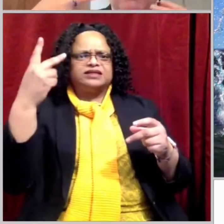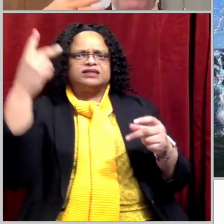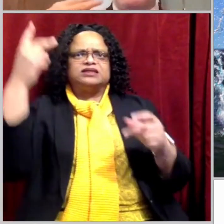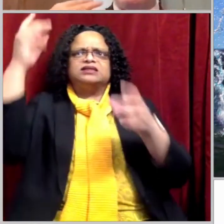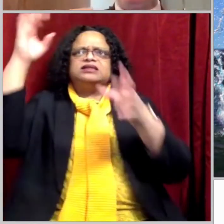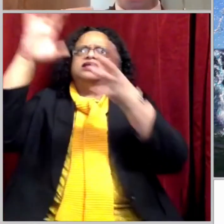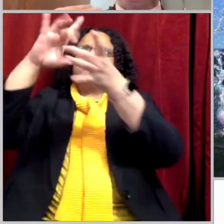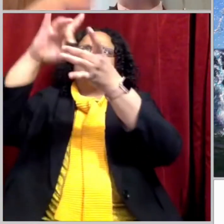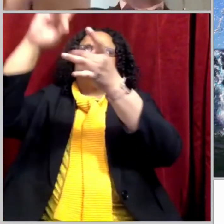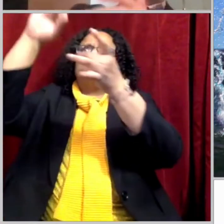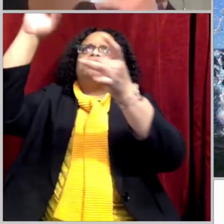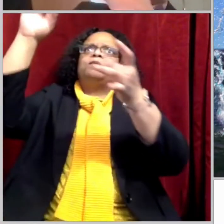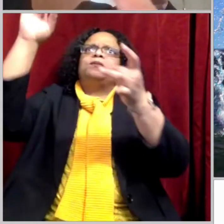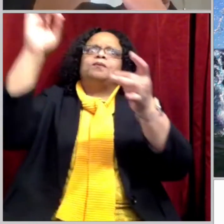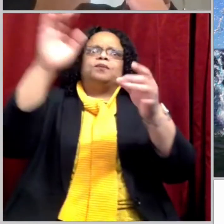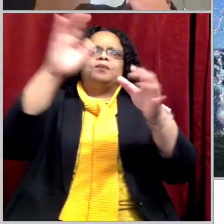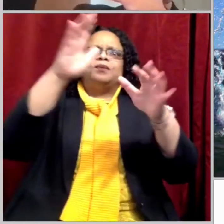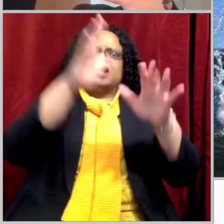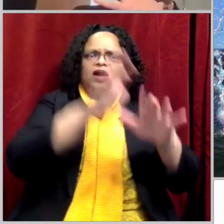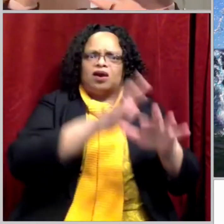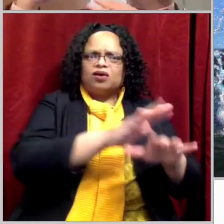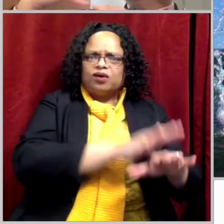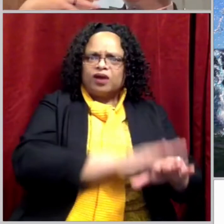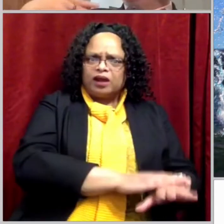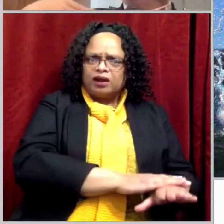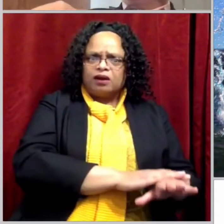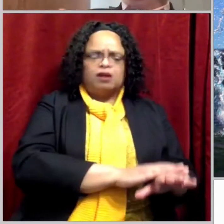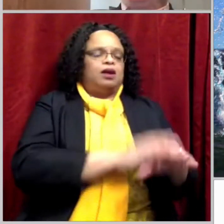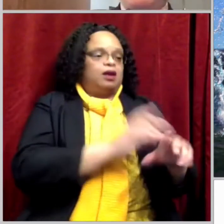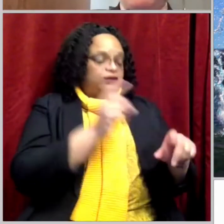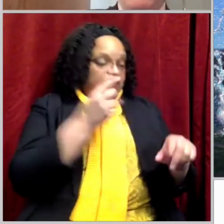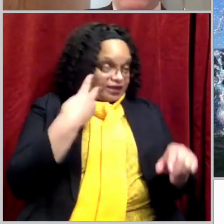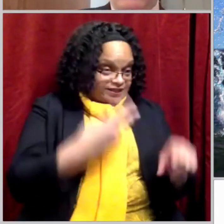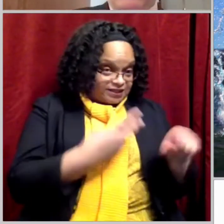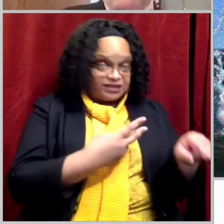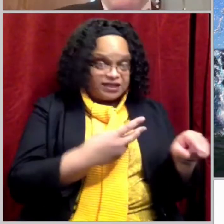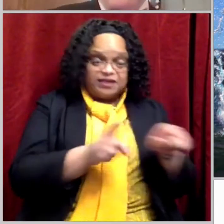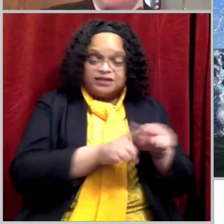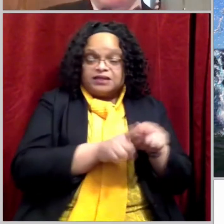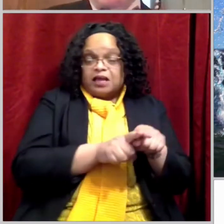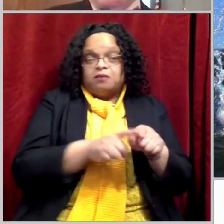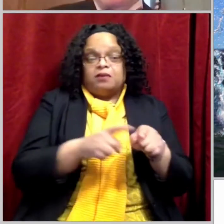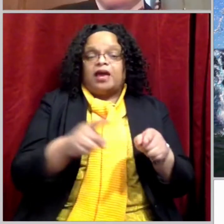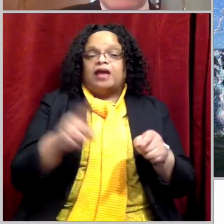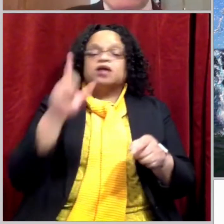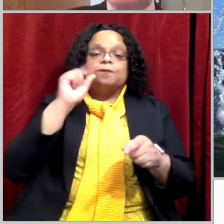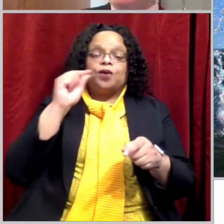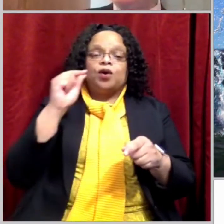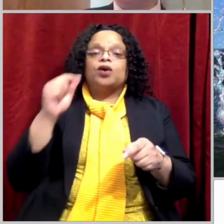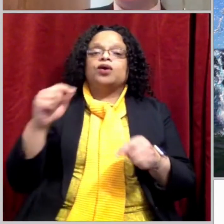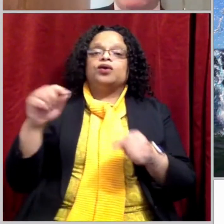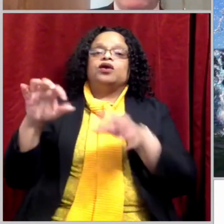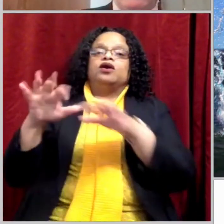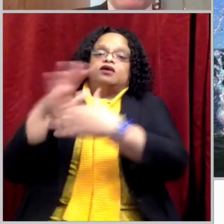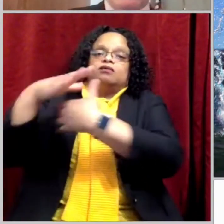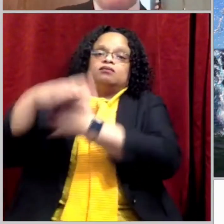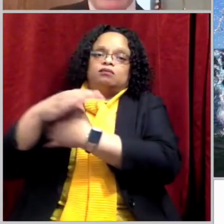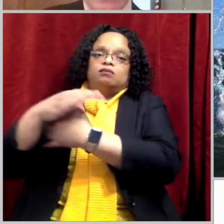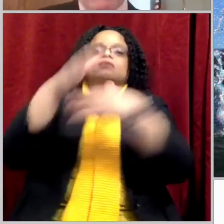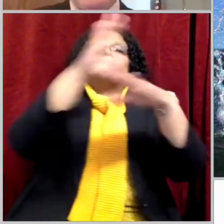upon Jesus. Something maybe like a bird would come and land on you. It's an indication